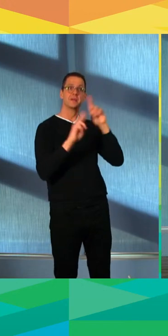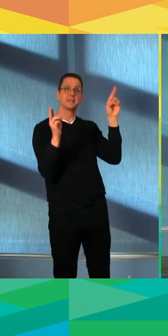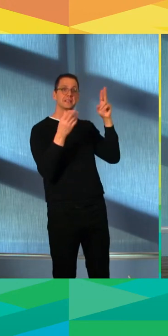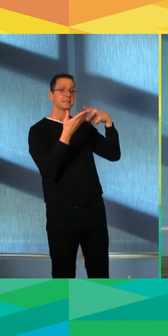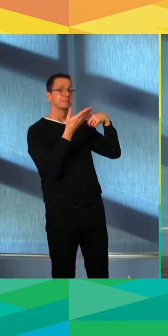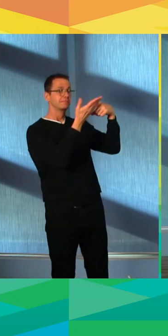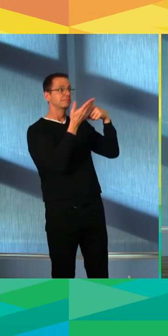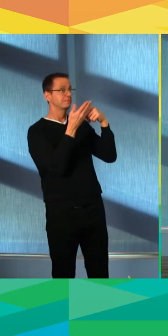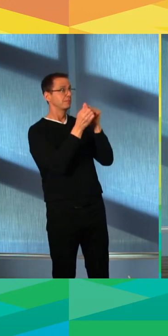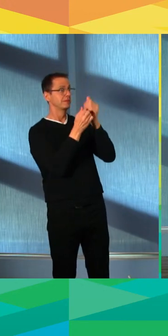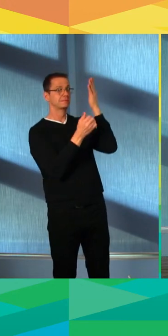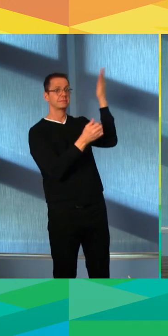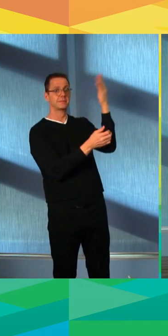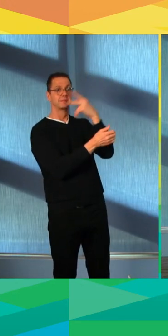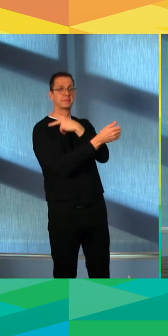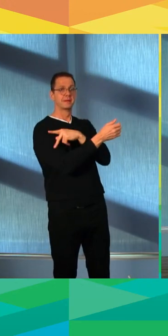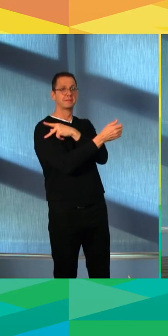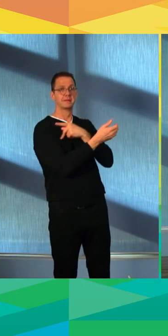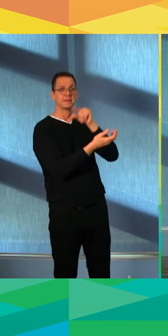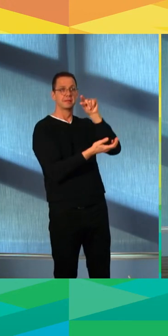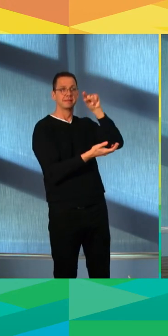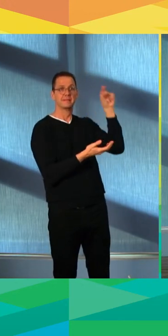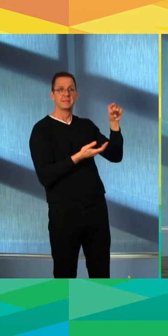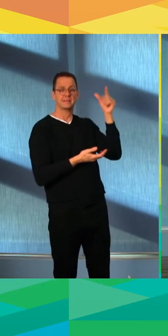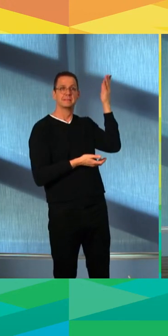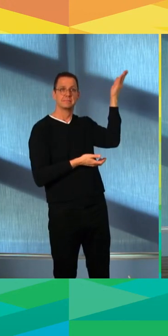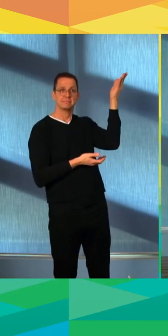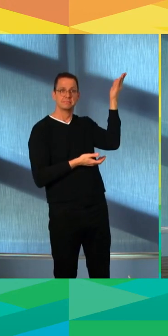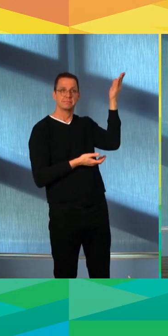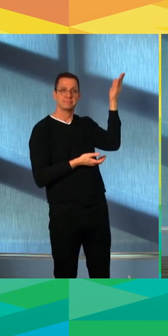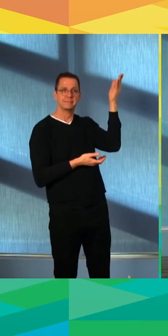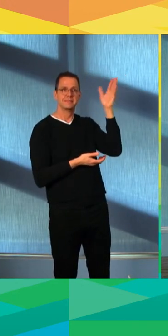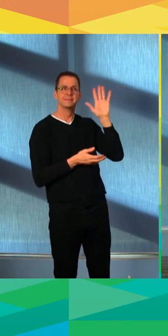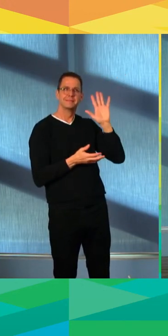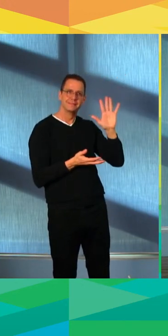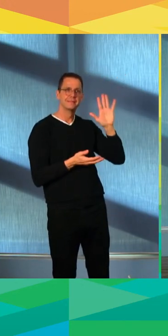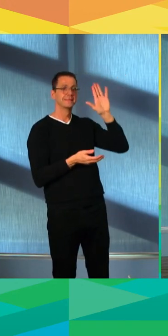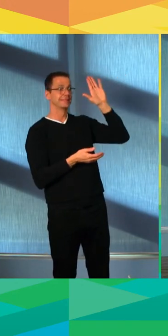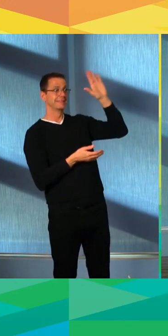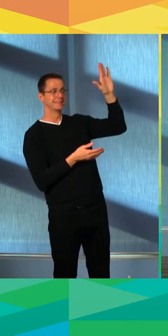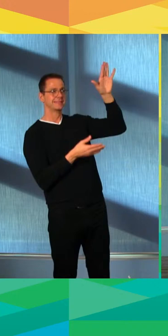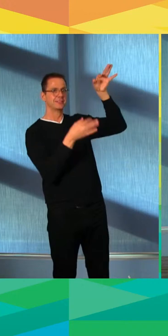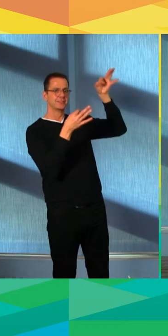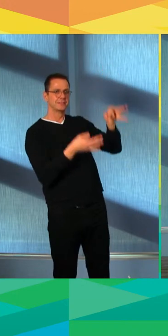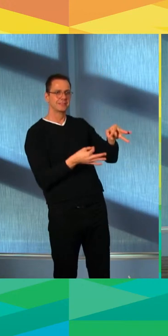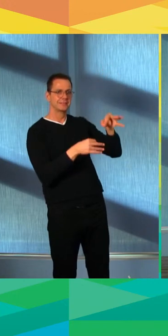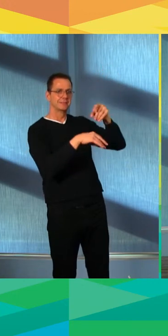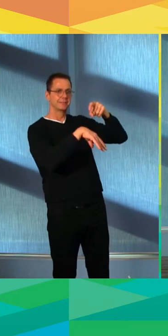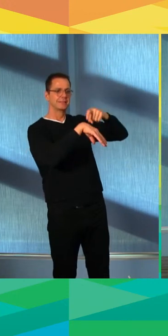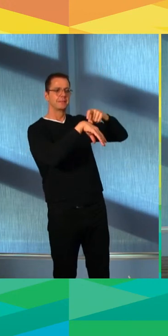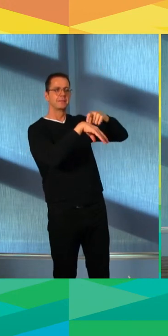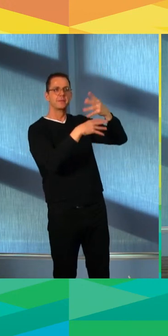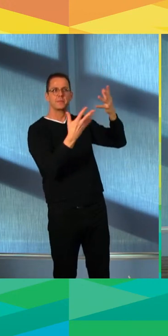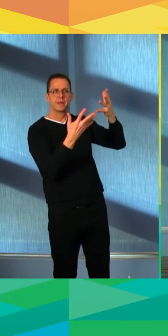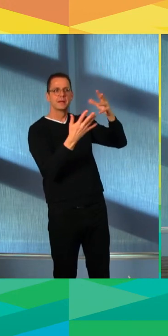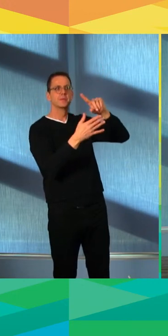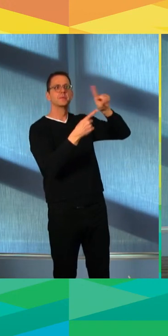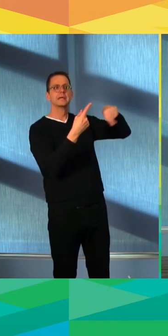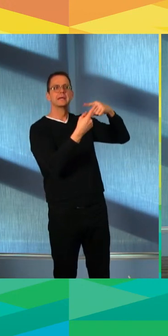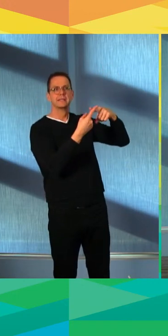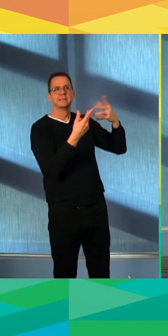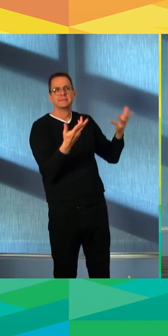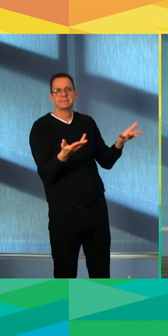as is the right choice or decision, it's for them to decide when they want to open it. And so we'll wait for that news. But we are ready to go.